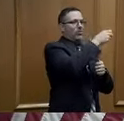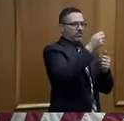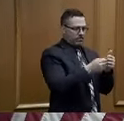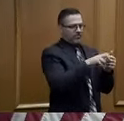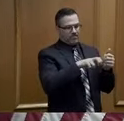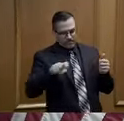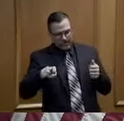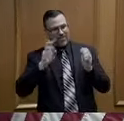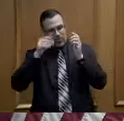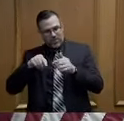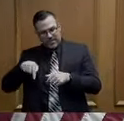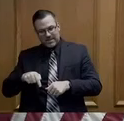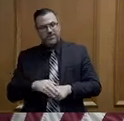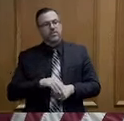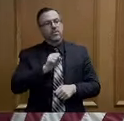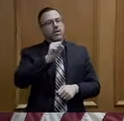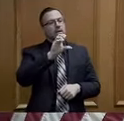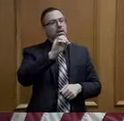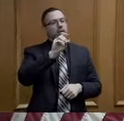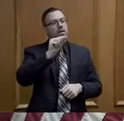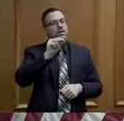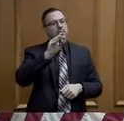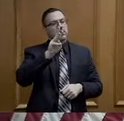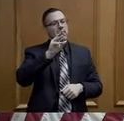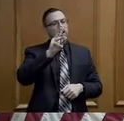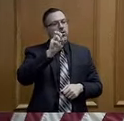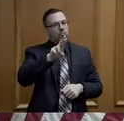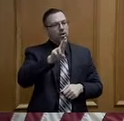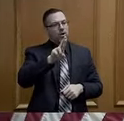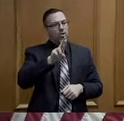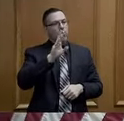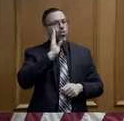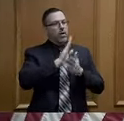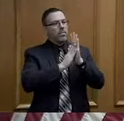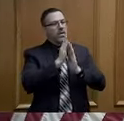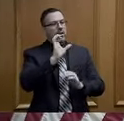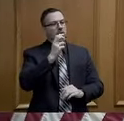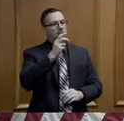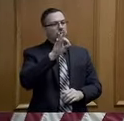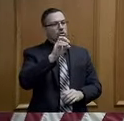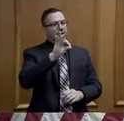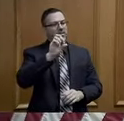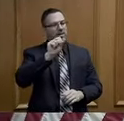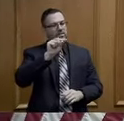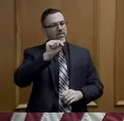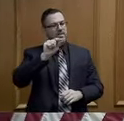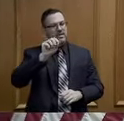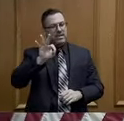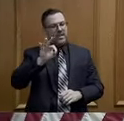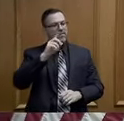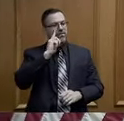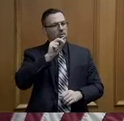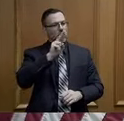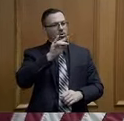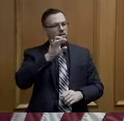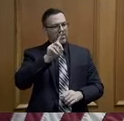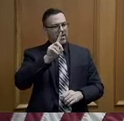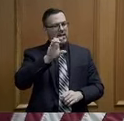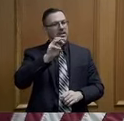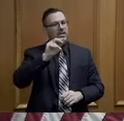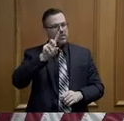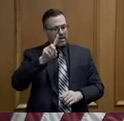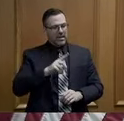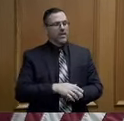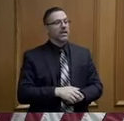Brigadier General Scott Brower to serve as chief of staff for the Unified Command, and the command itself will